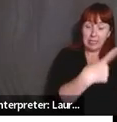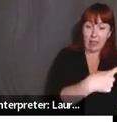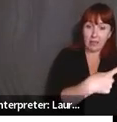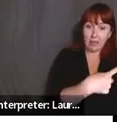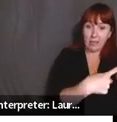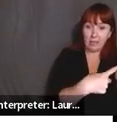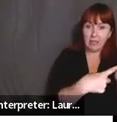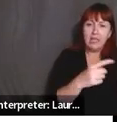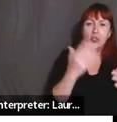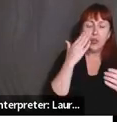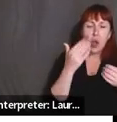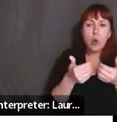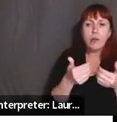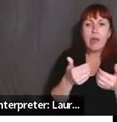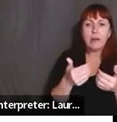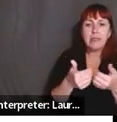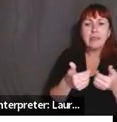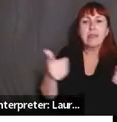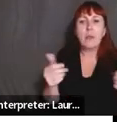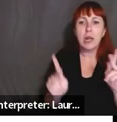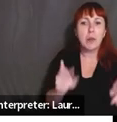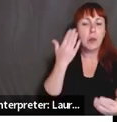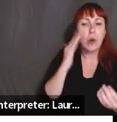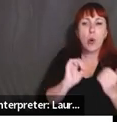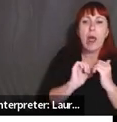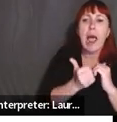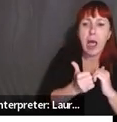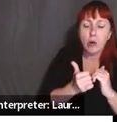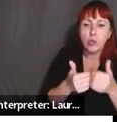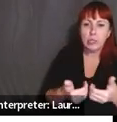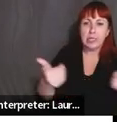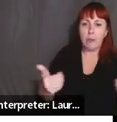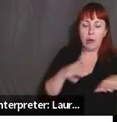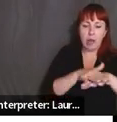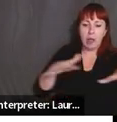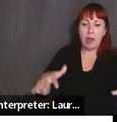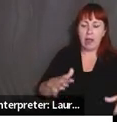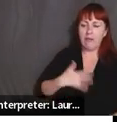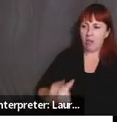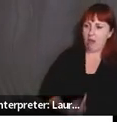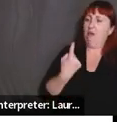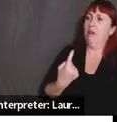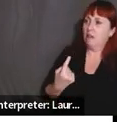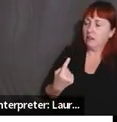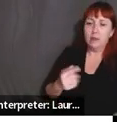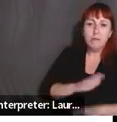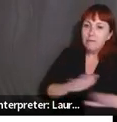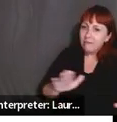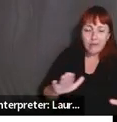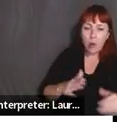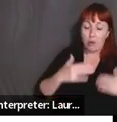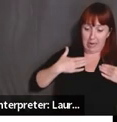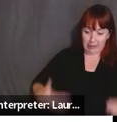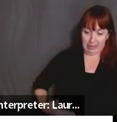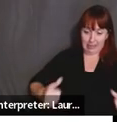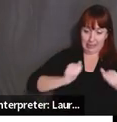And I find in many spaces, people don't know how to differentiate the two and they take it personally. And that can also be a way not